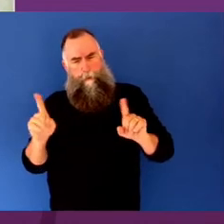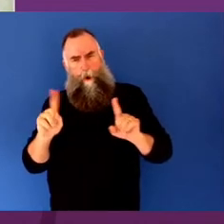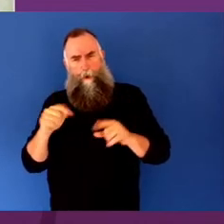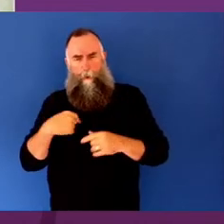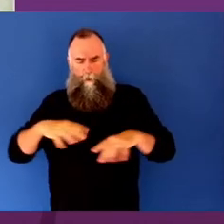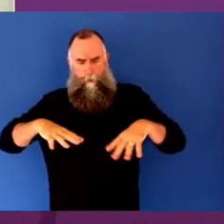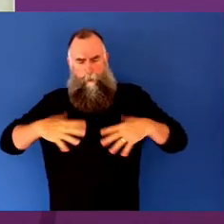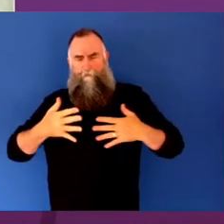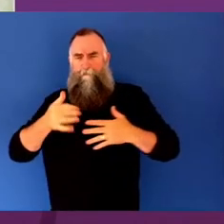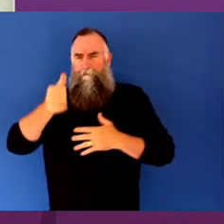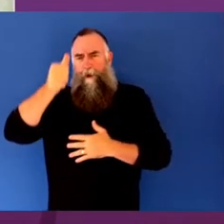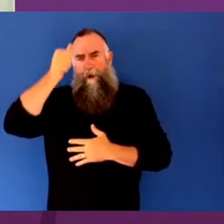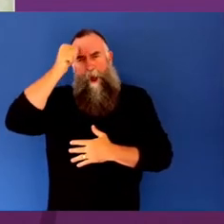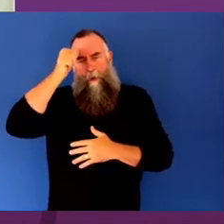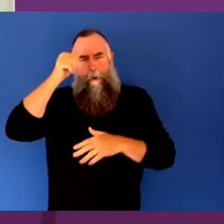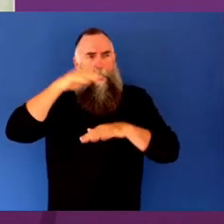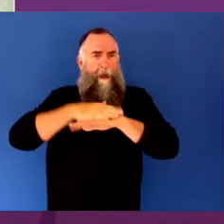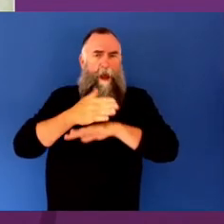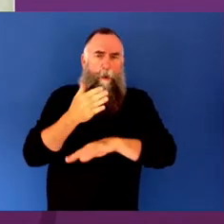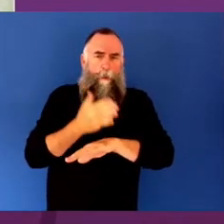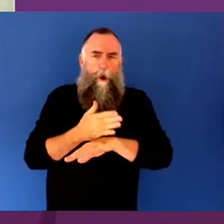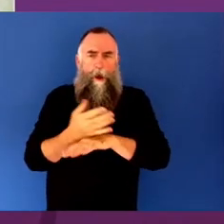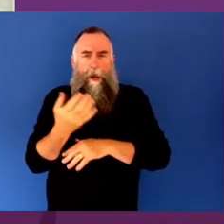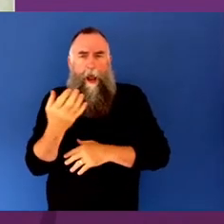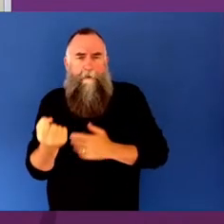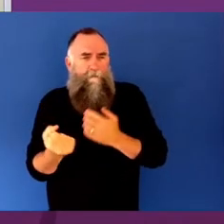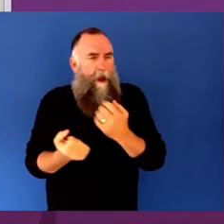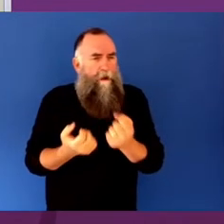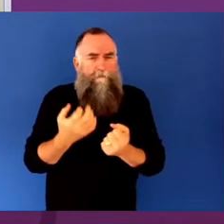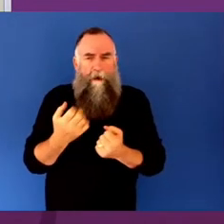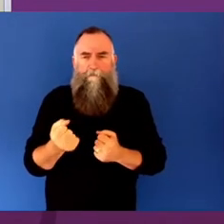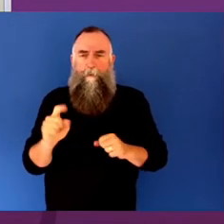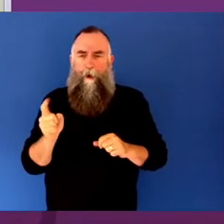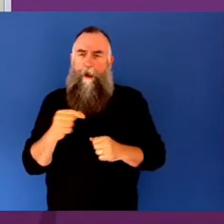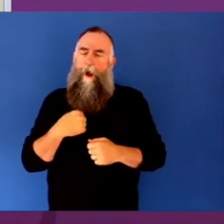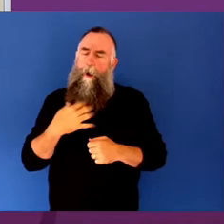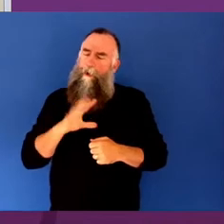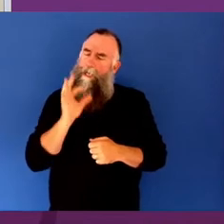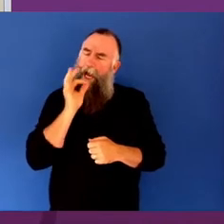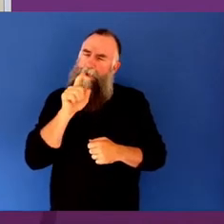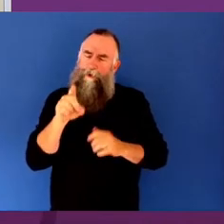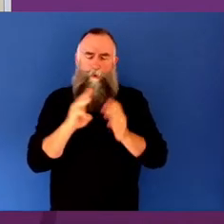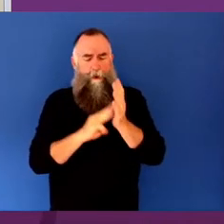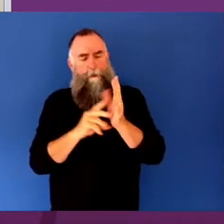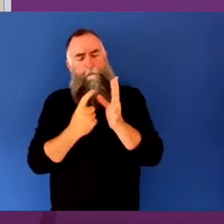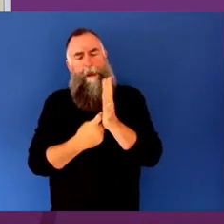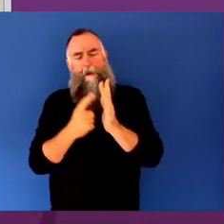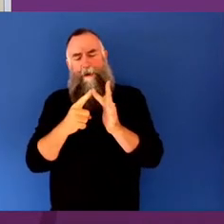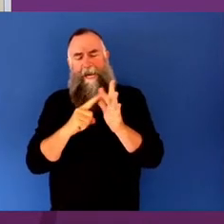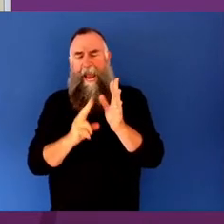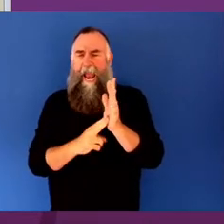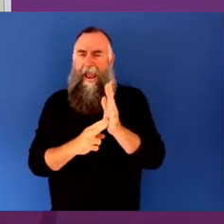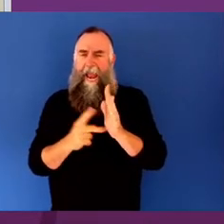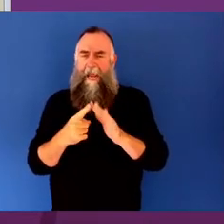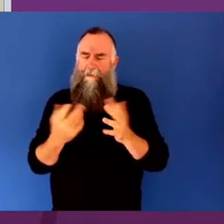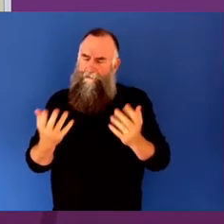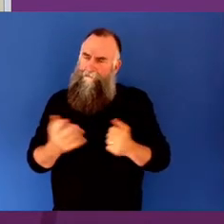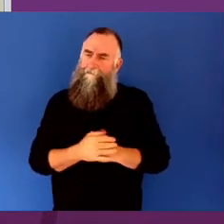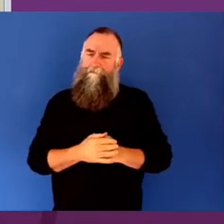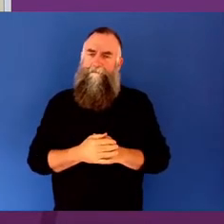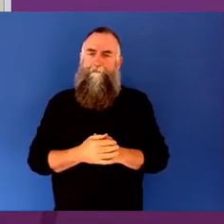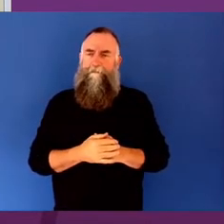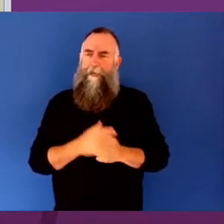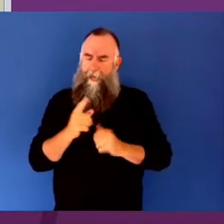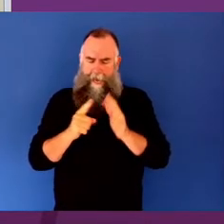and knowledge out there? Marianne, can I start with you? How do the arts positively impact